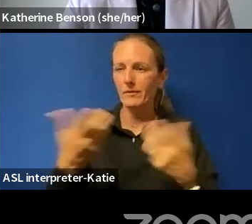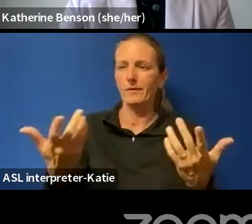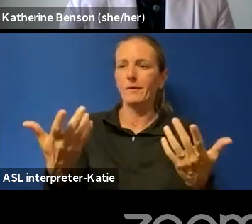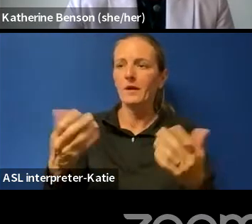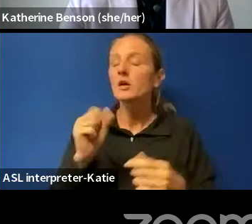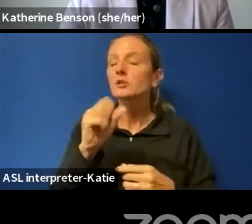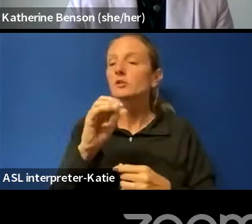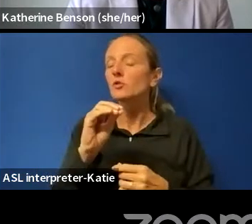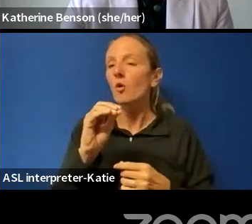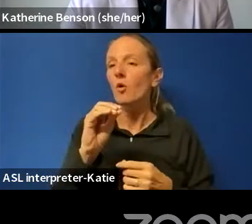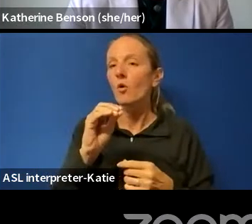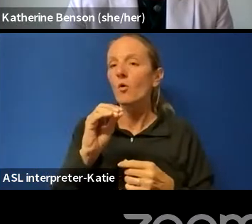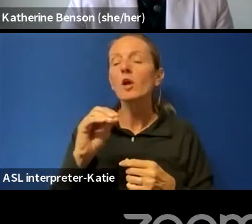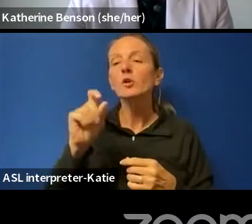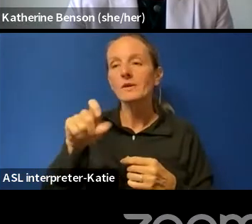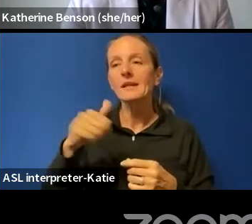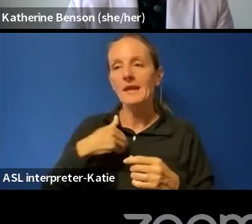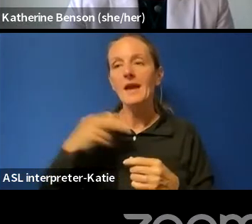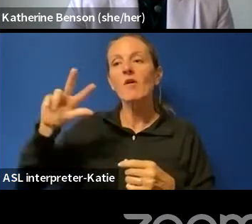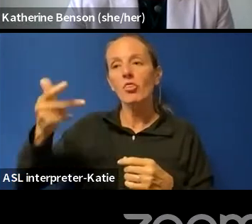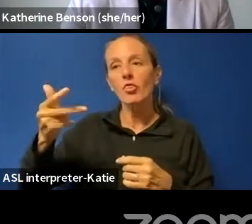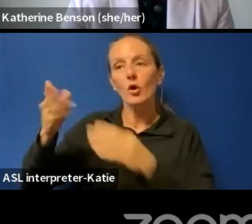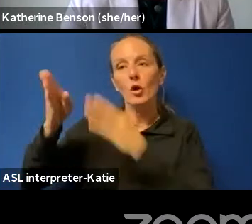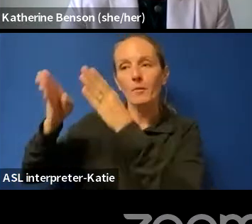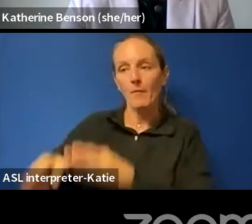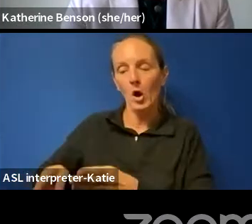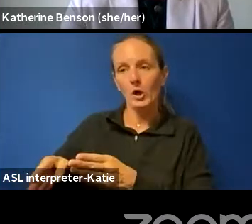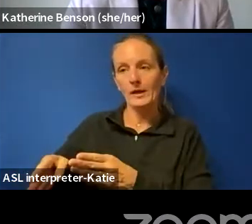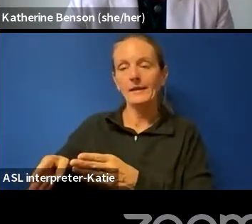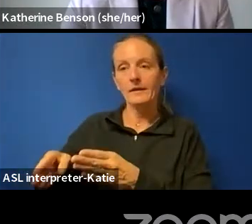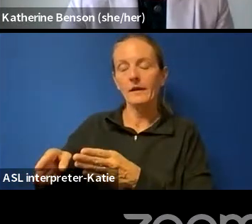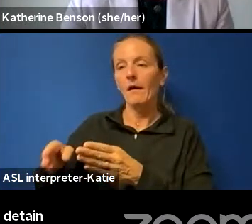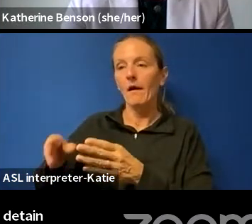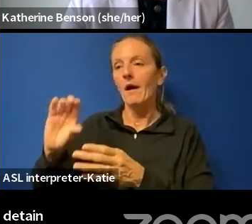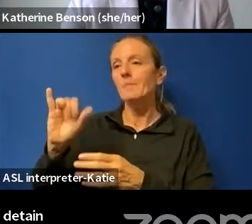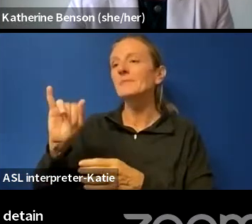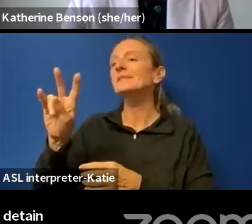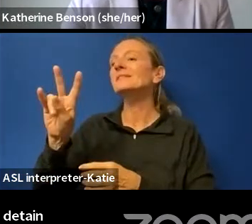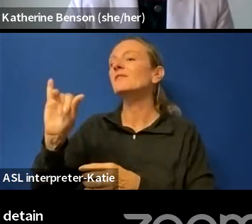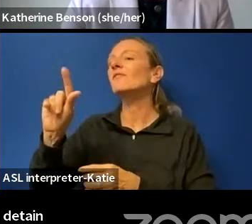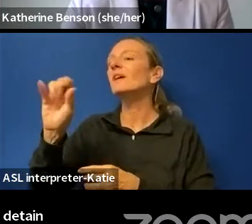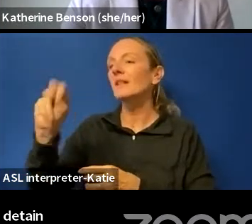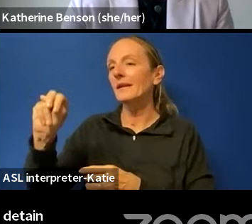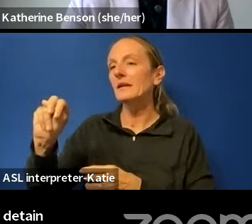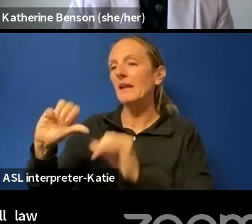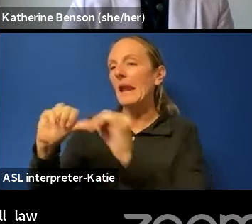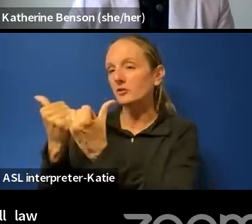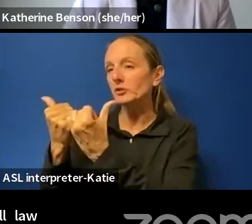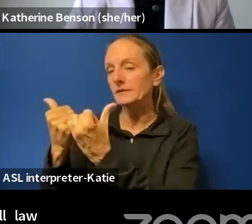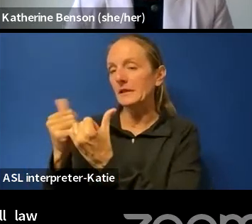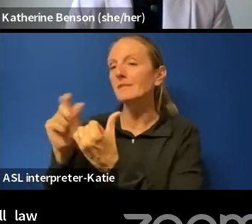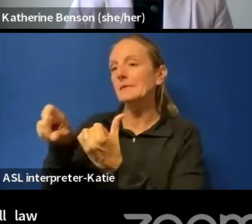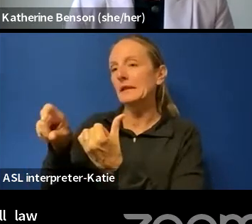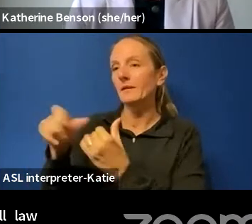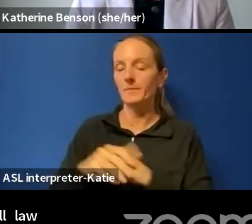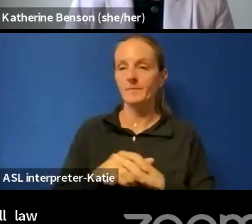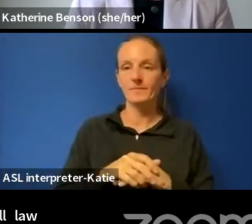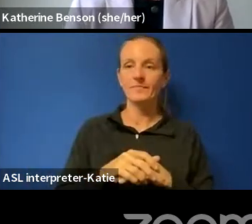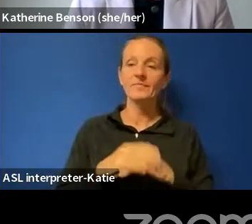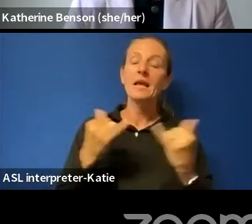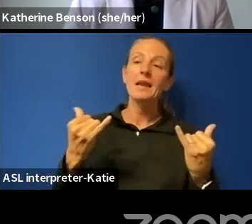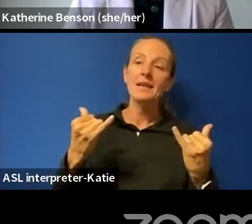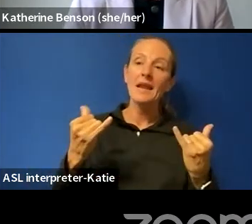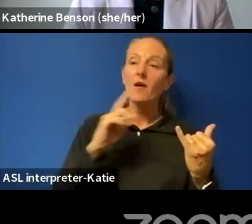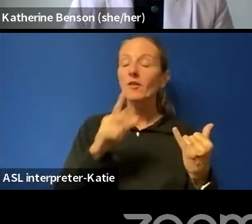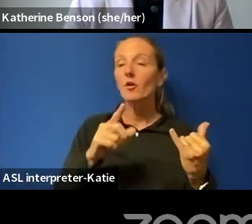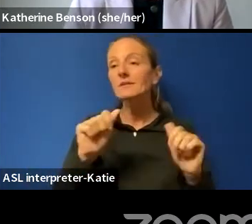are to have a third party civilian agency. Now, I will speak to that as well, because there's another exciting potential